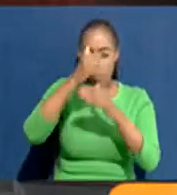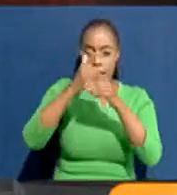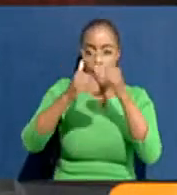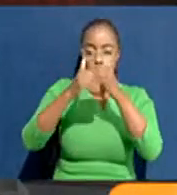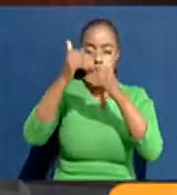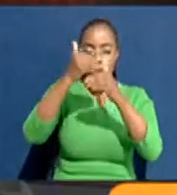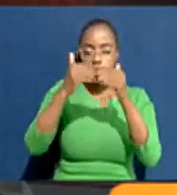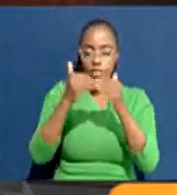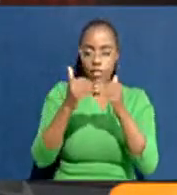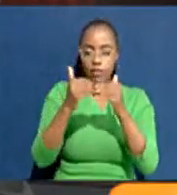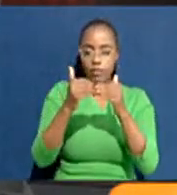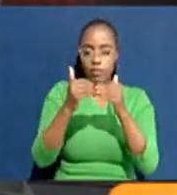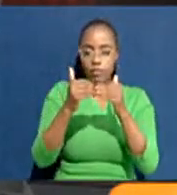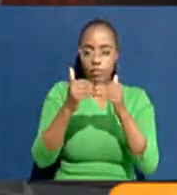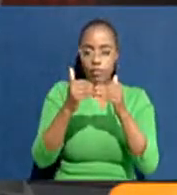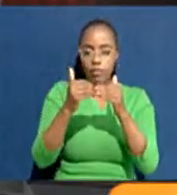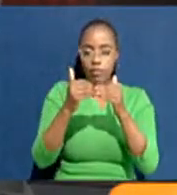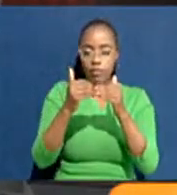than that.